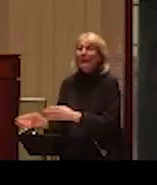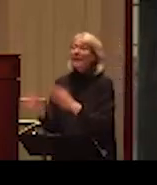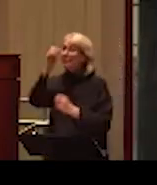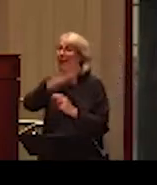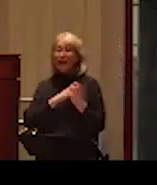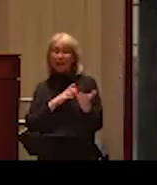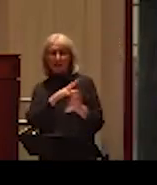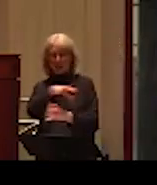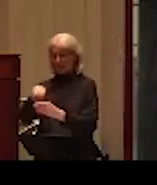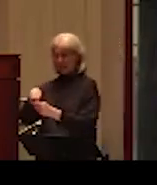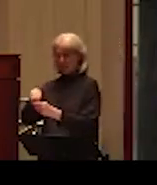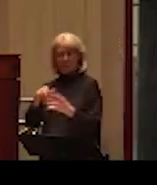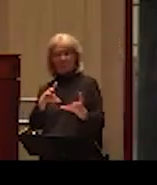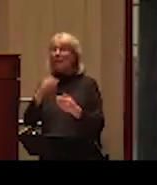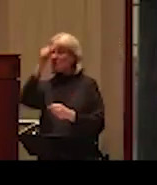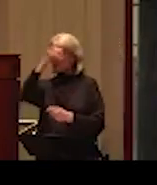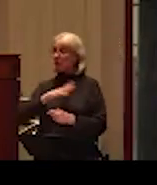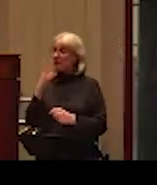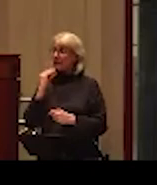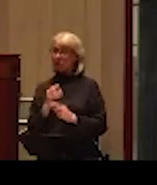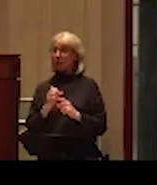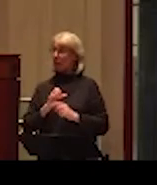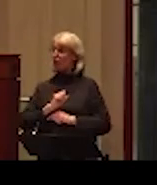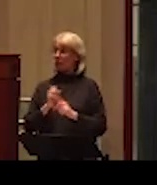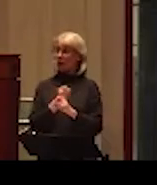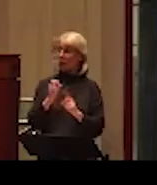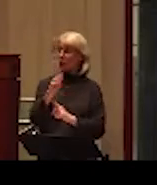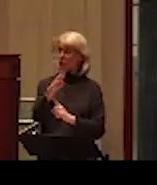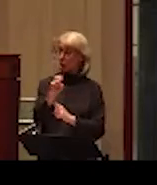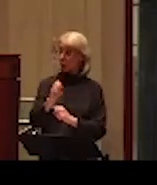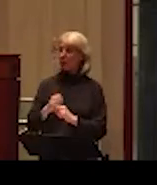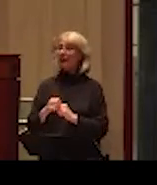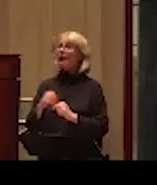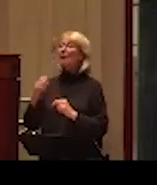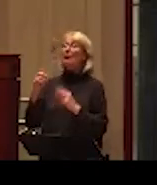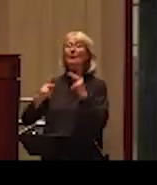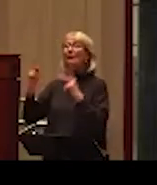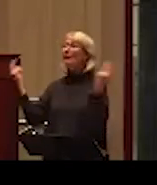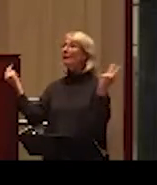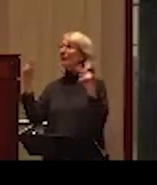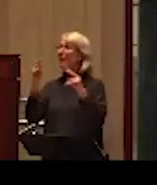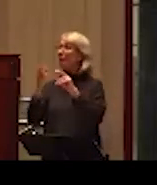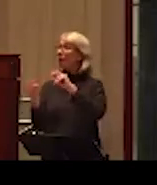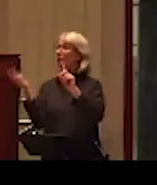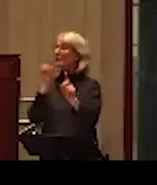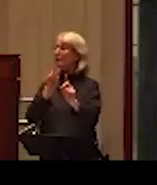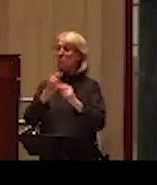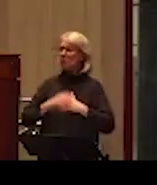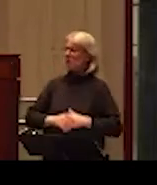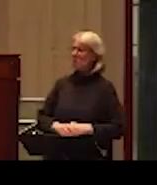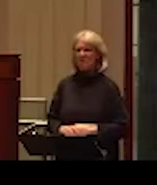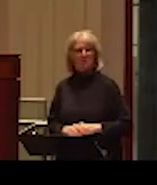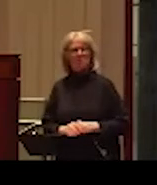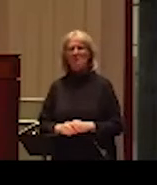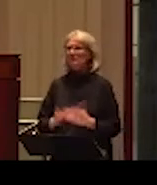Even when the men are abused, the perception studies show that there is this opinion, people